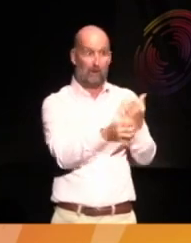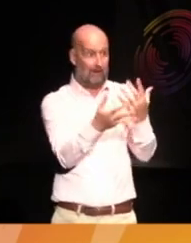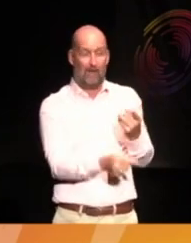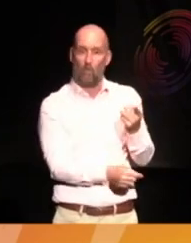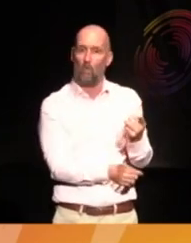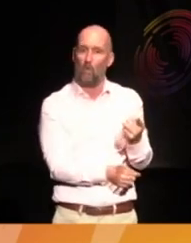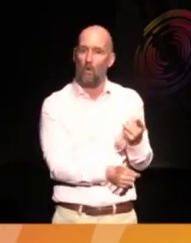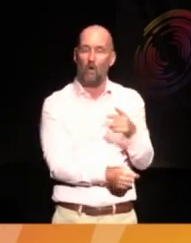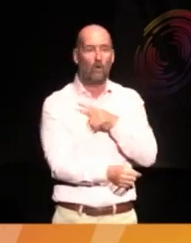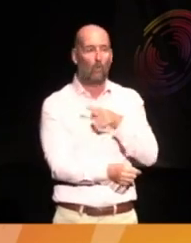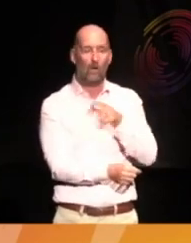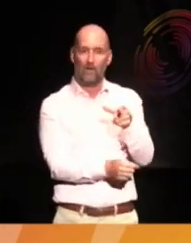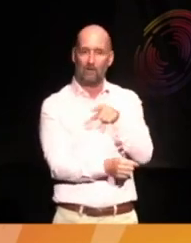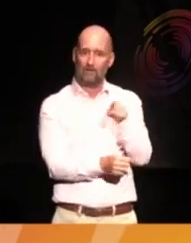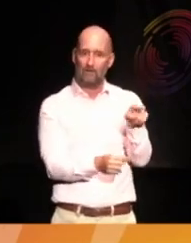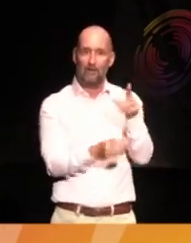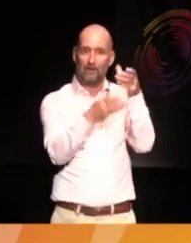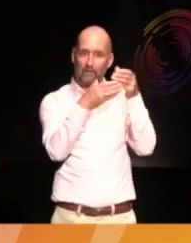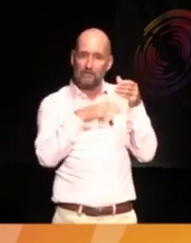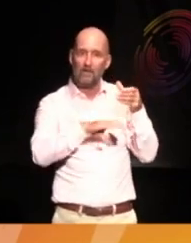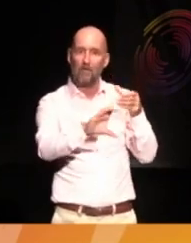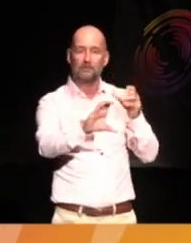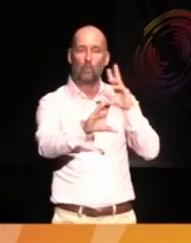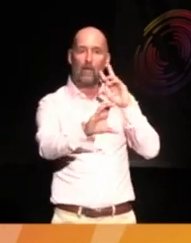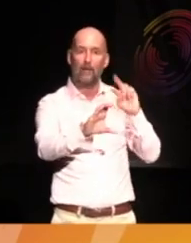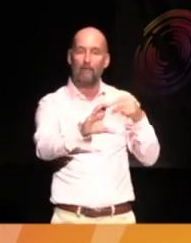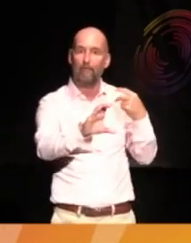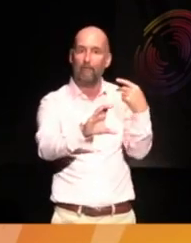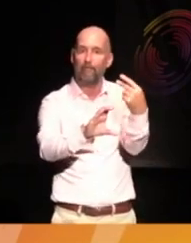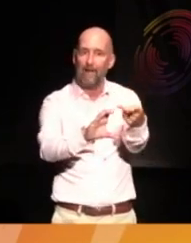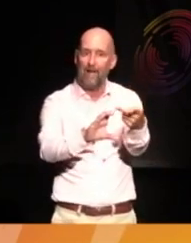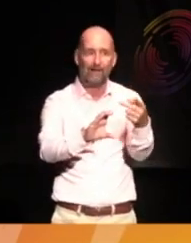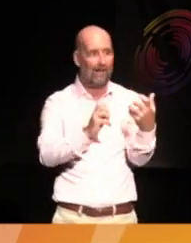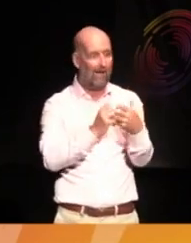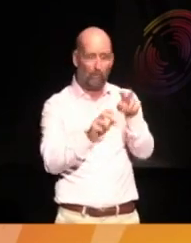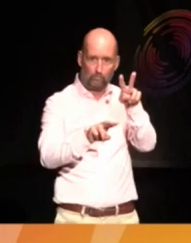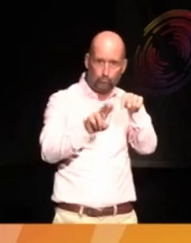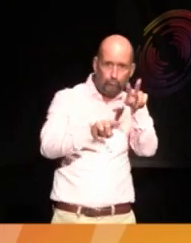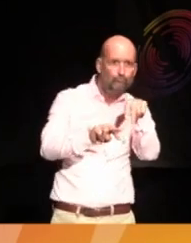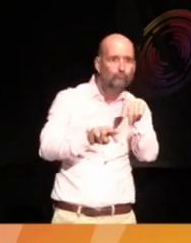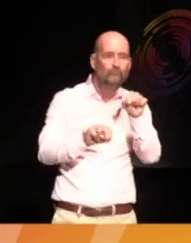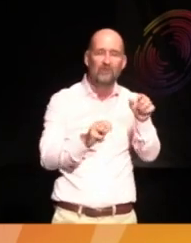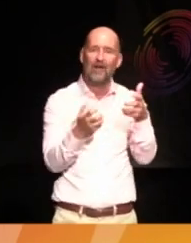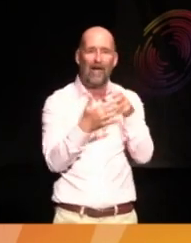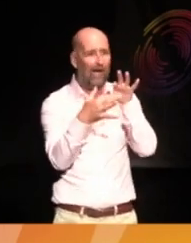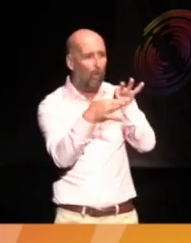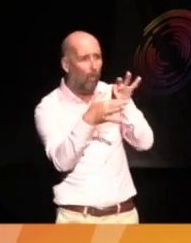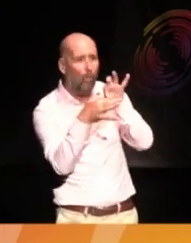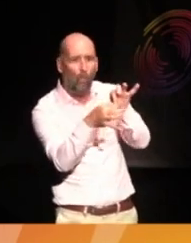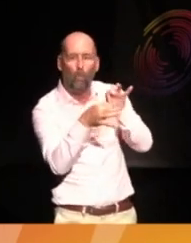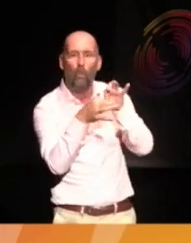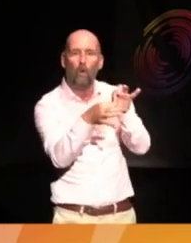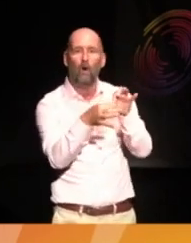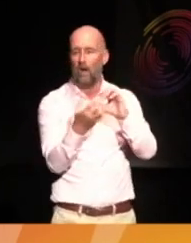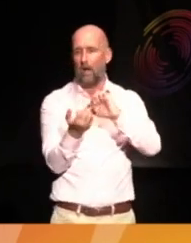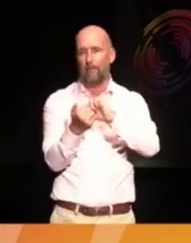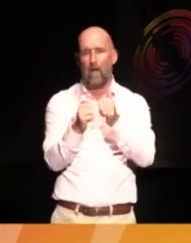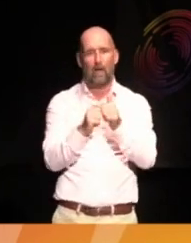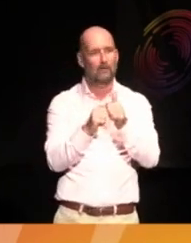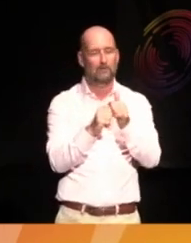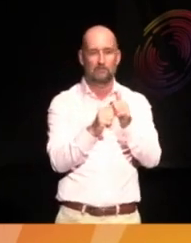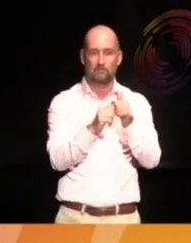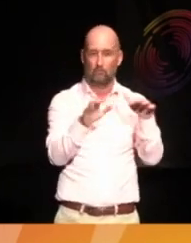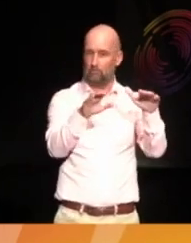are responding to the tusk actually when it's back in Nigeria? How do we do this? And we'll work with partners across